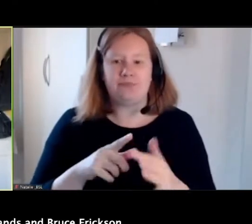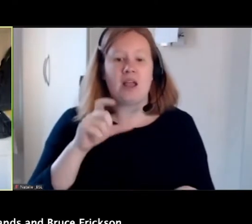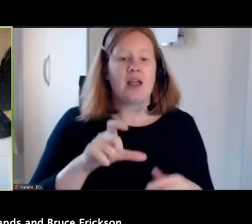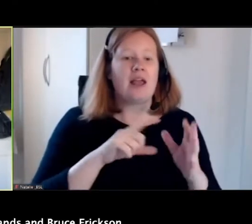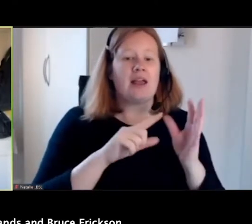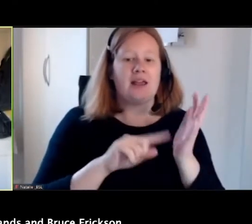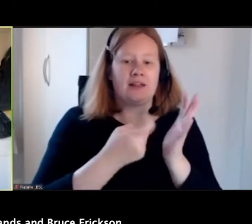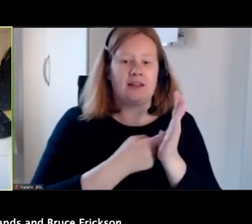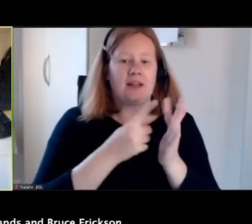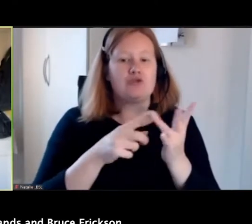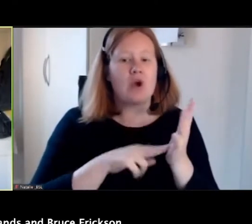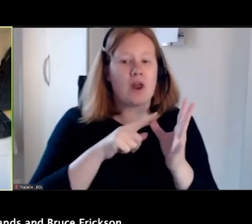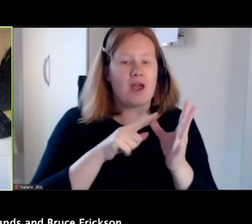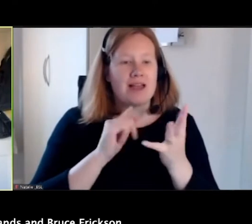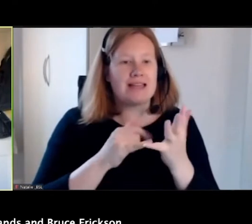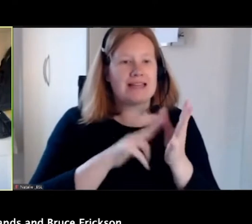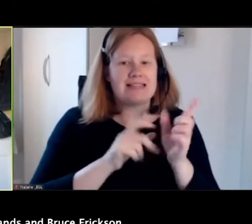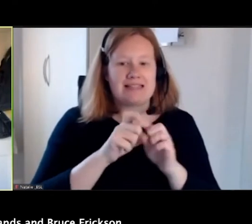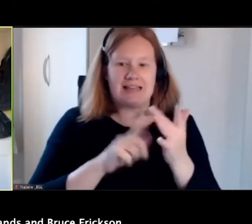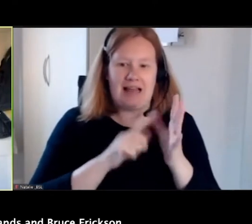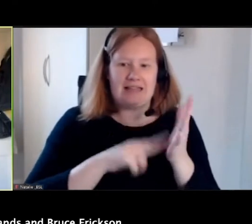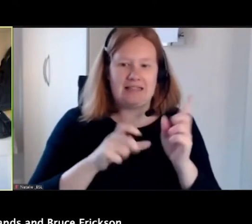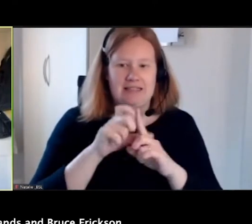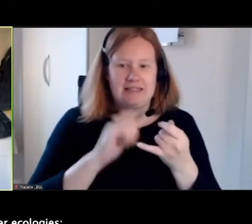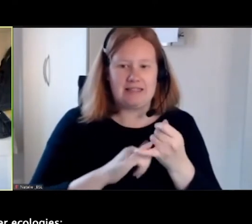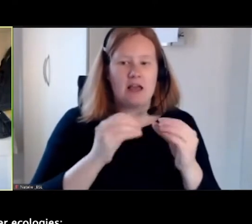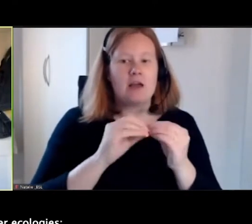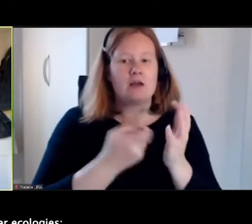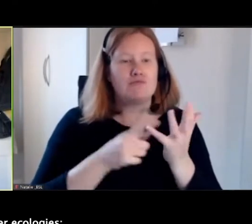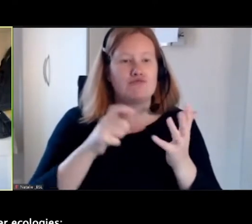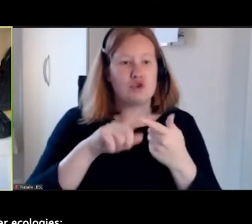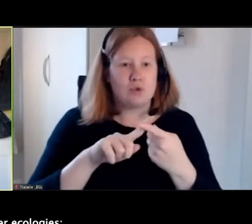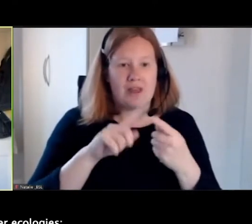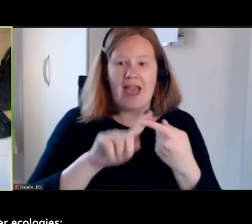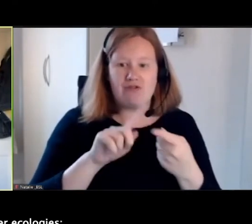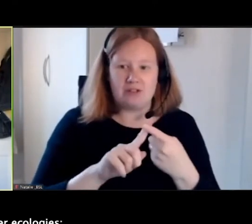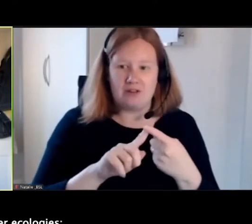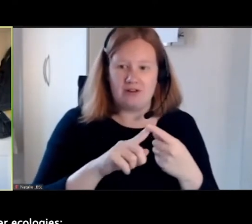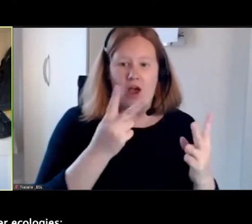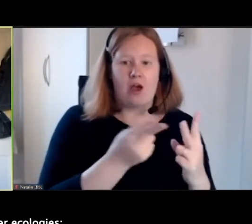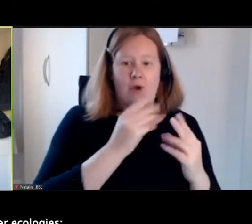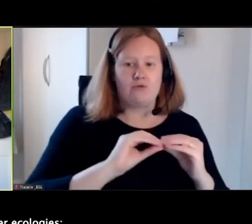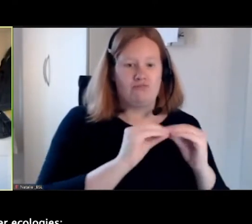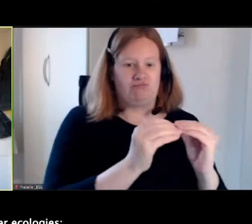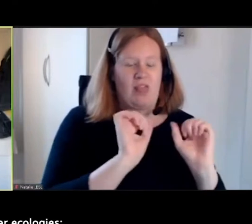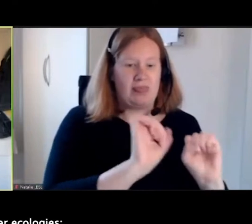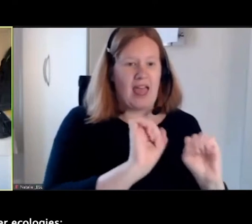Bruce Erickson write in their intro to the anthology on queer ecologies, perhaps the